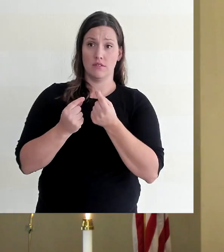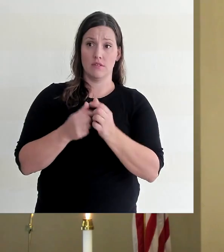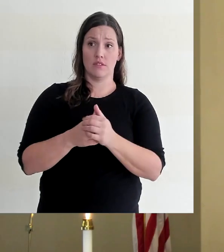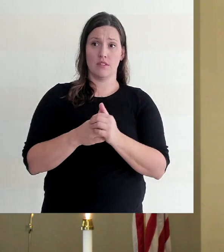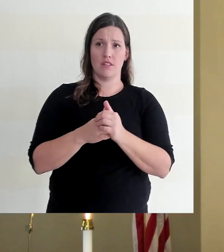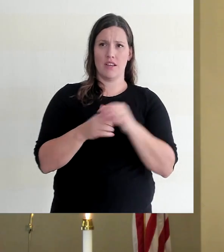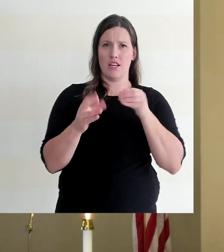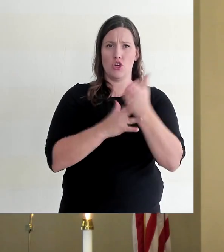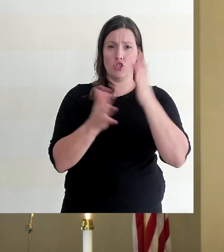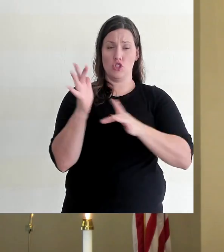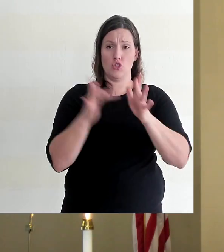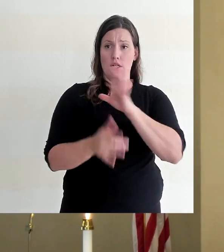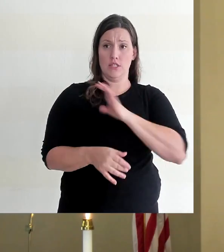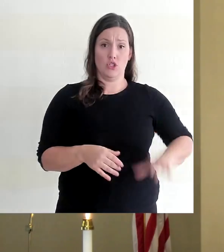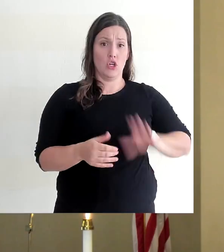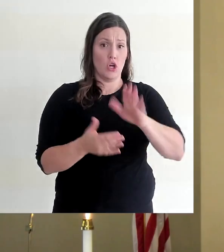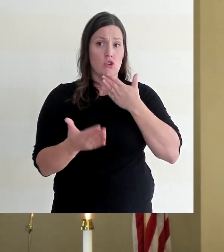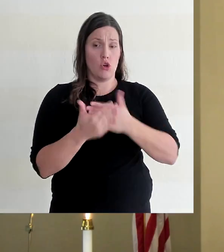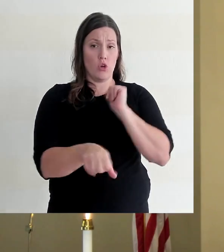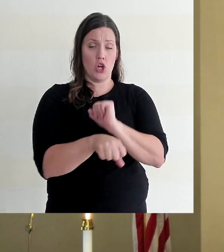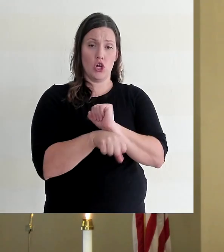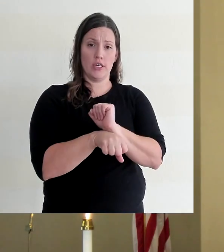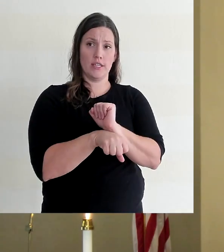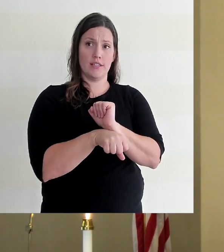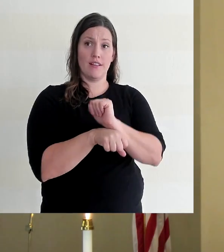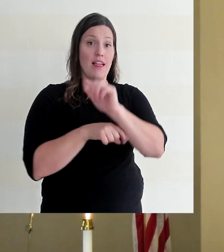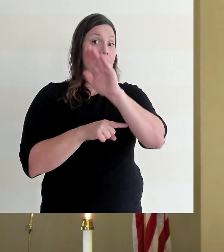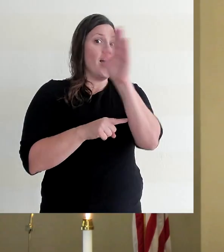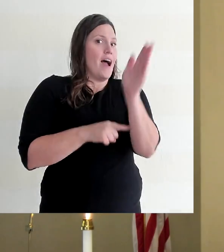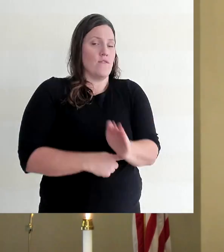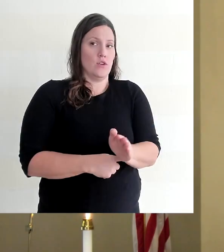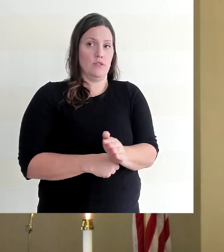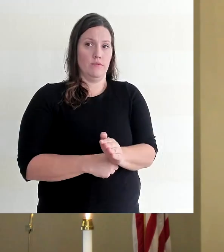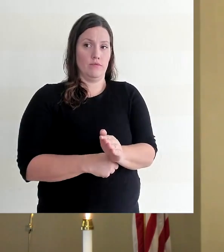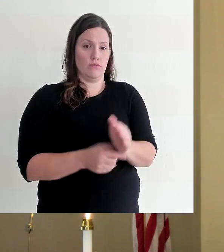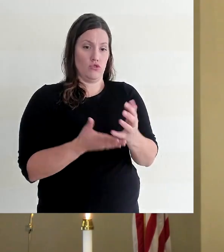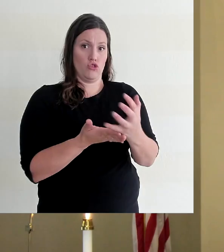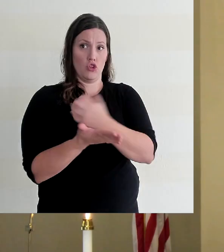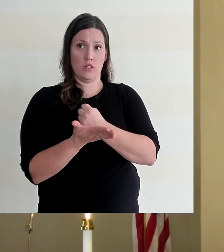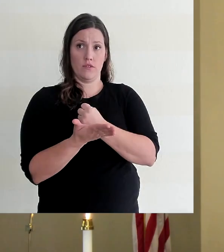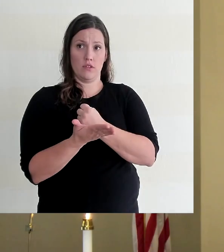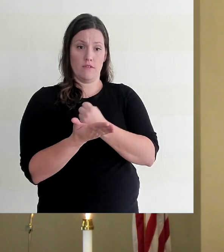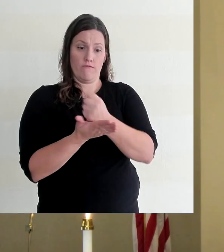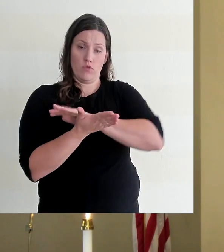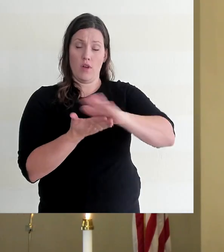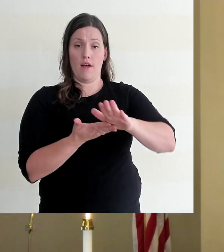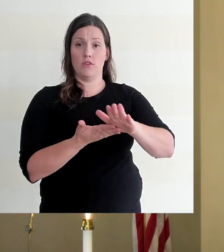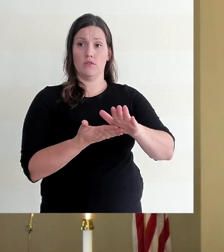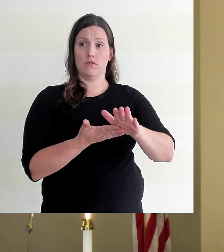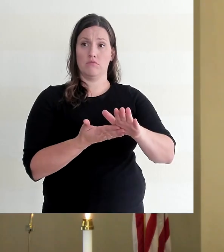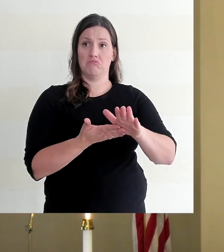Jesus Christ. Your good works never earn your forgiveness